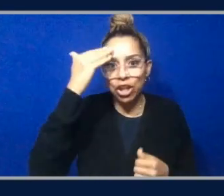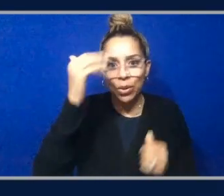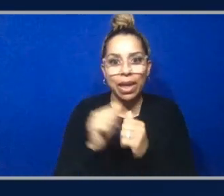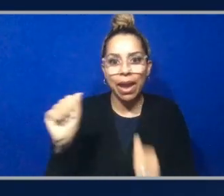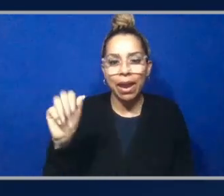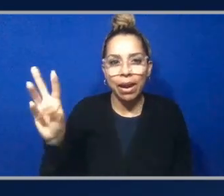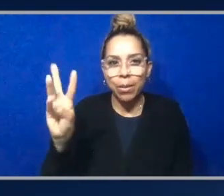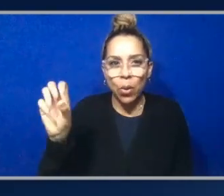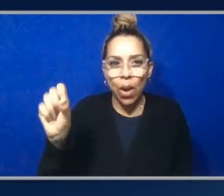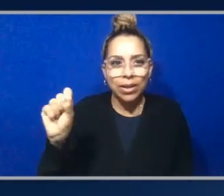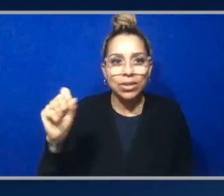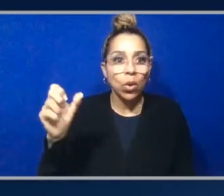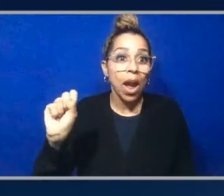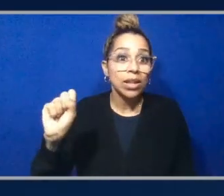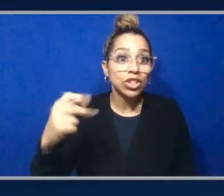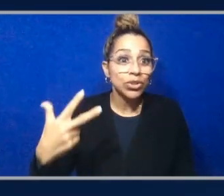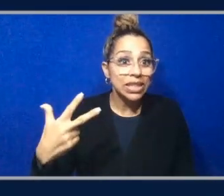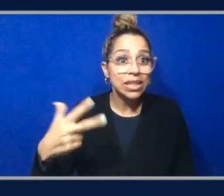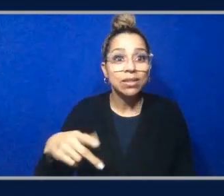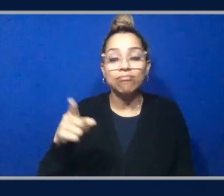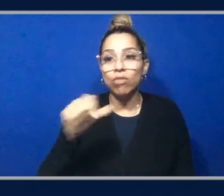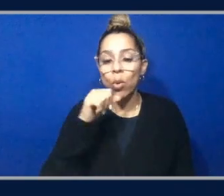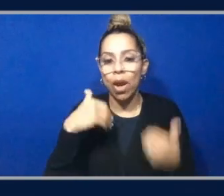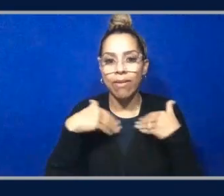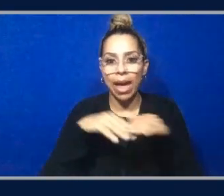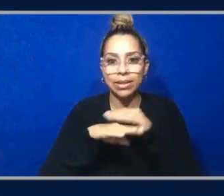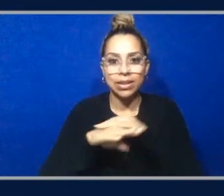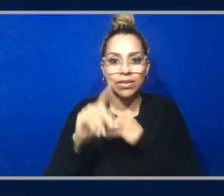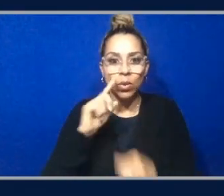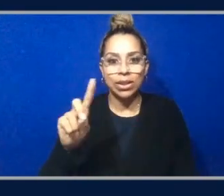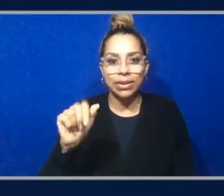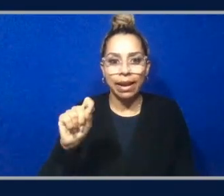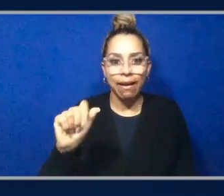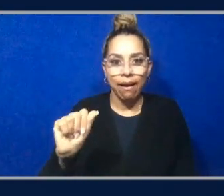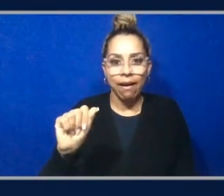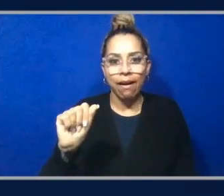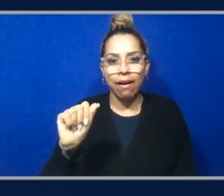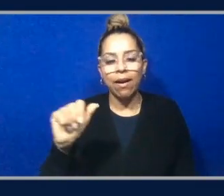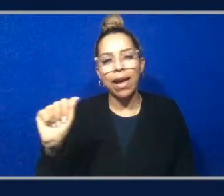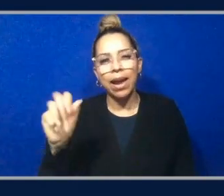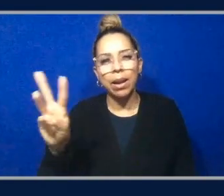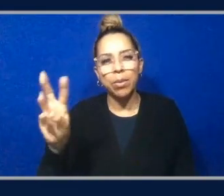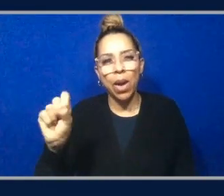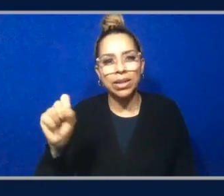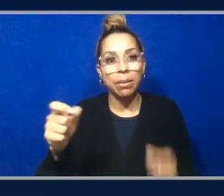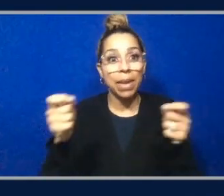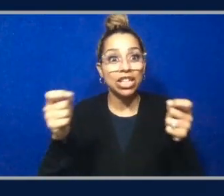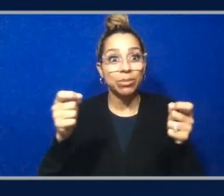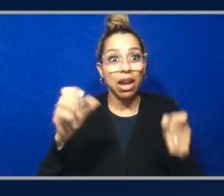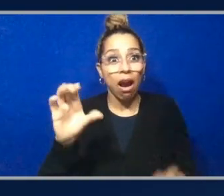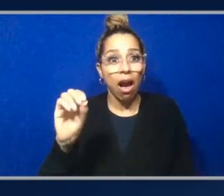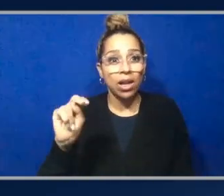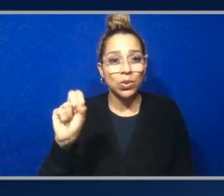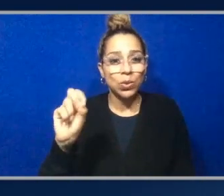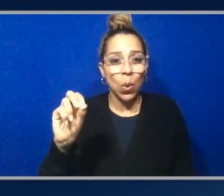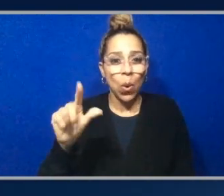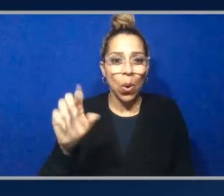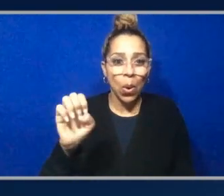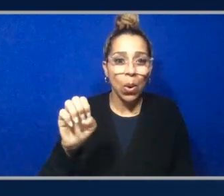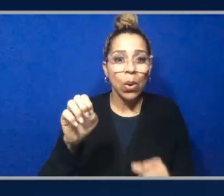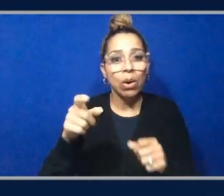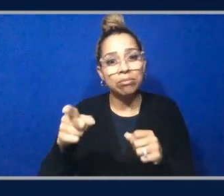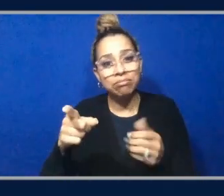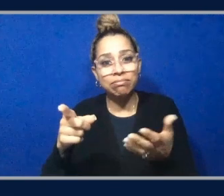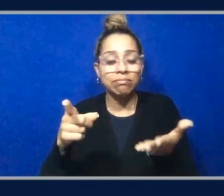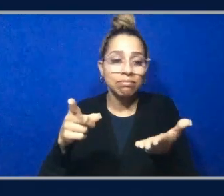have um access to the aws management console that's another use case so it's kind of a you know two-sided problem that